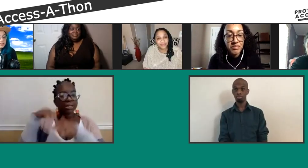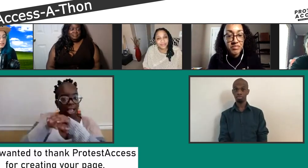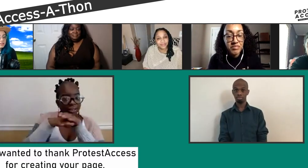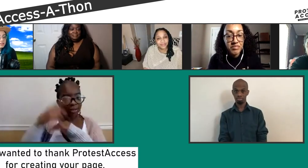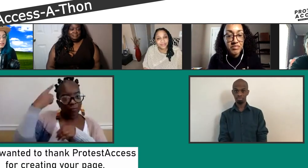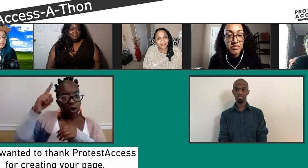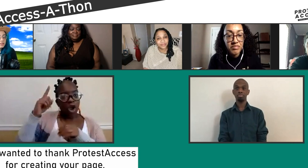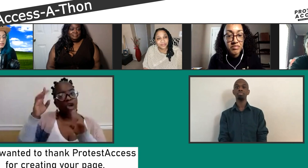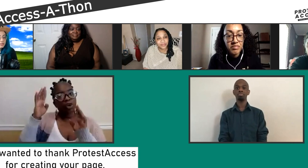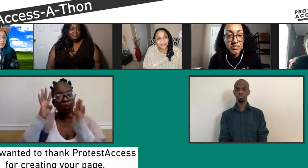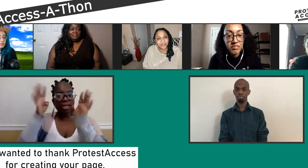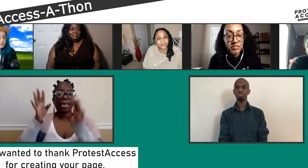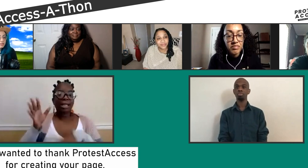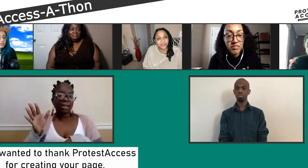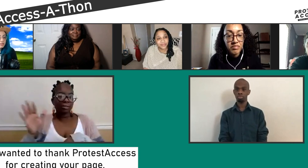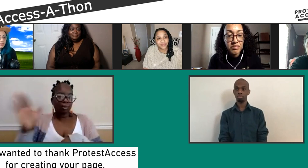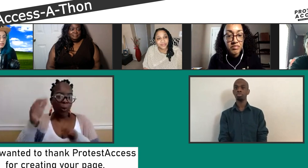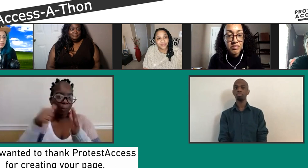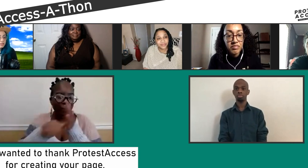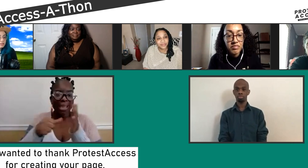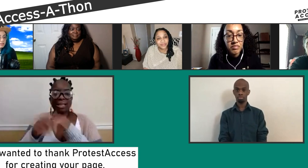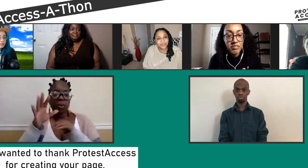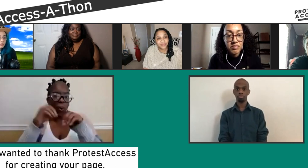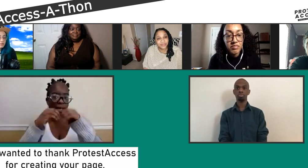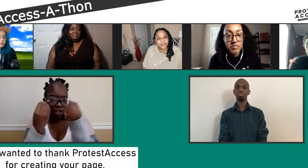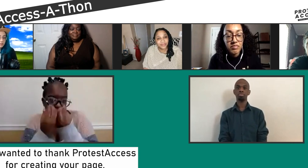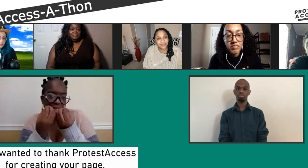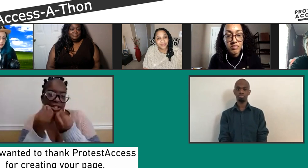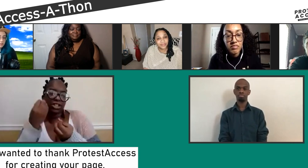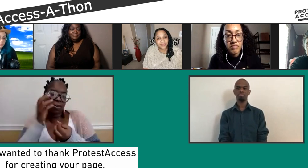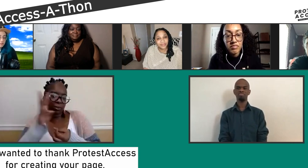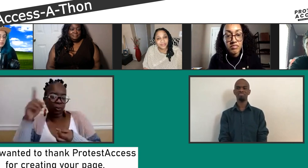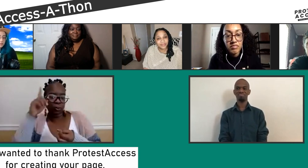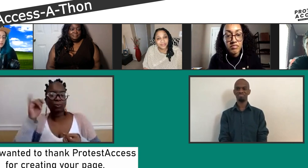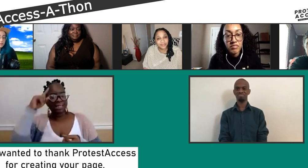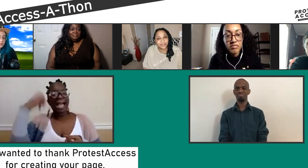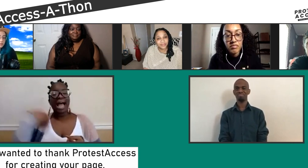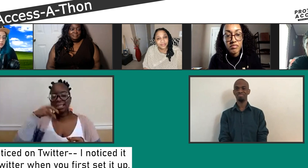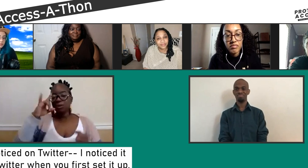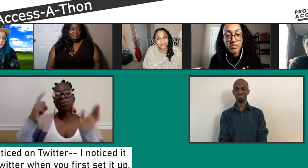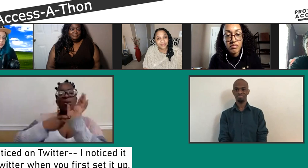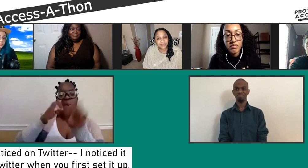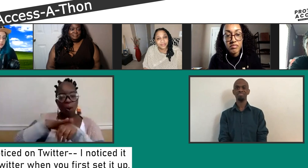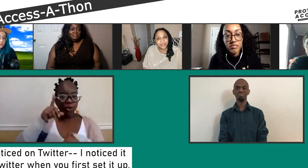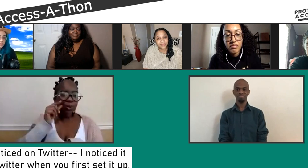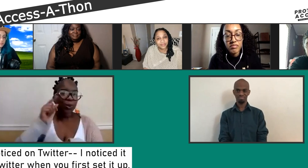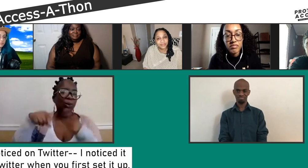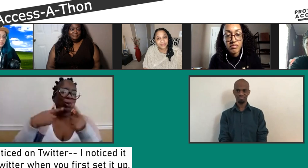I just wanted to say thank you Protest Access for establishing this organization.